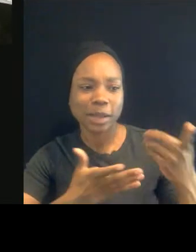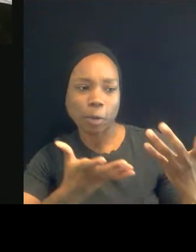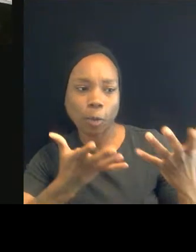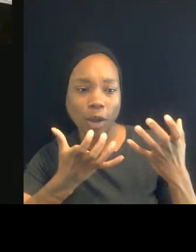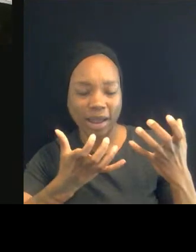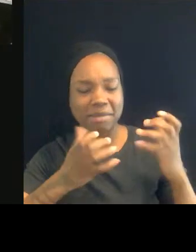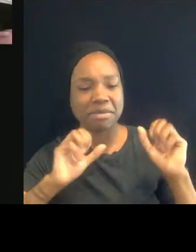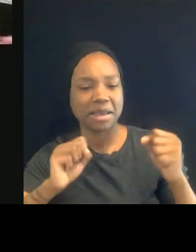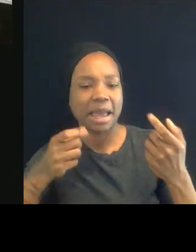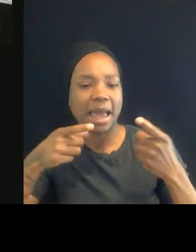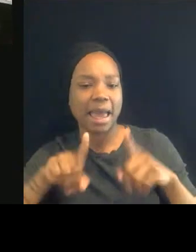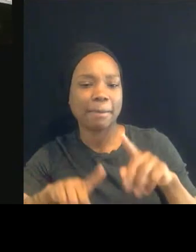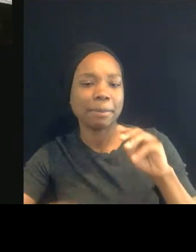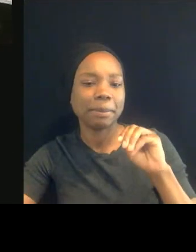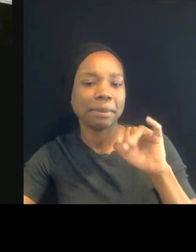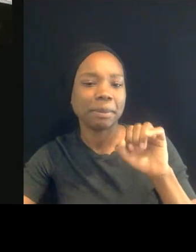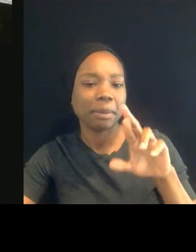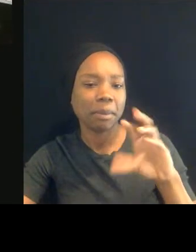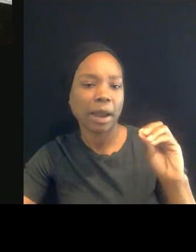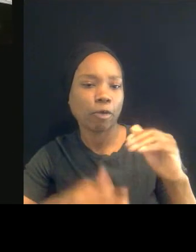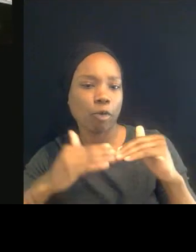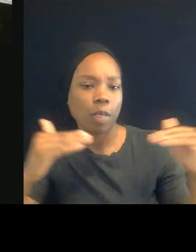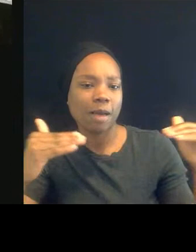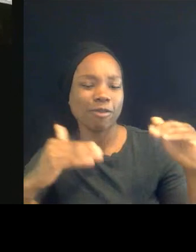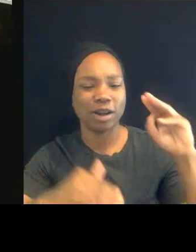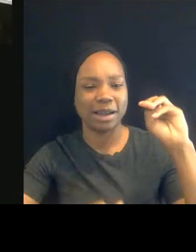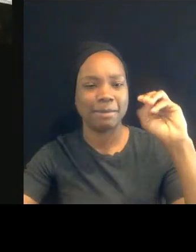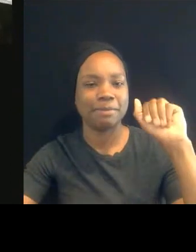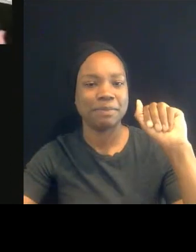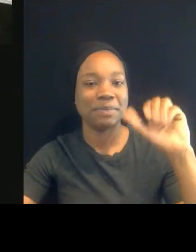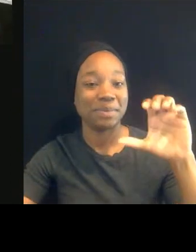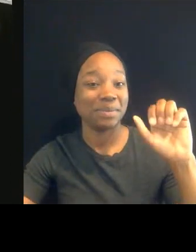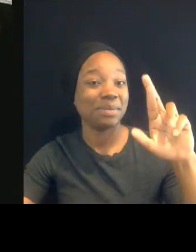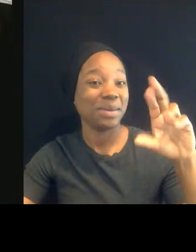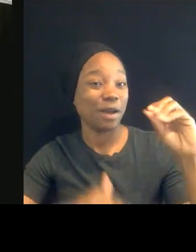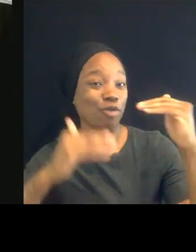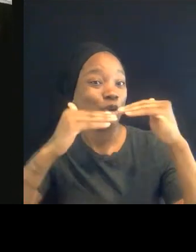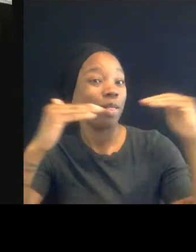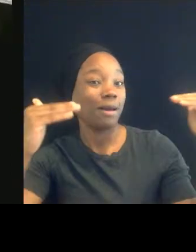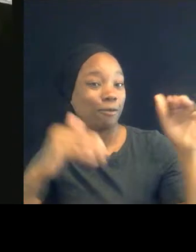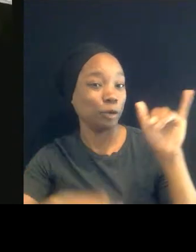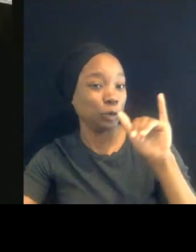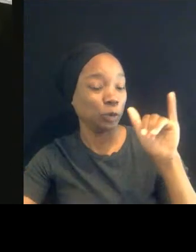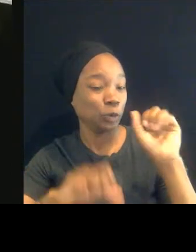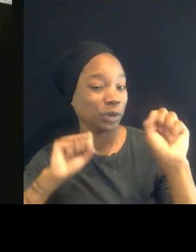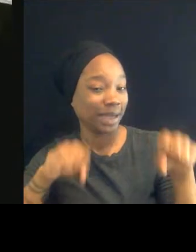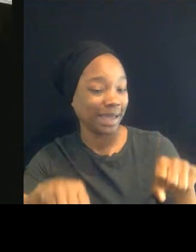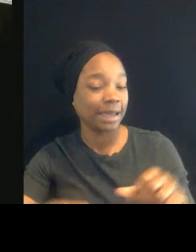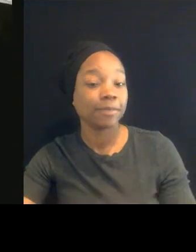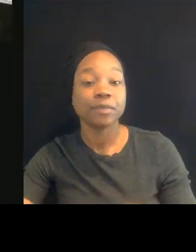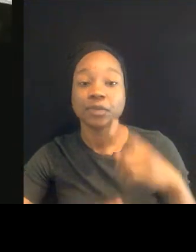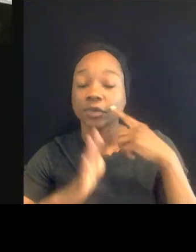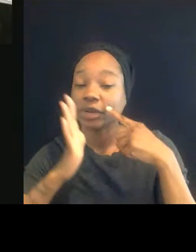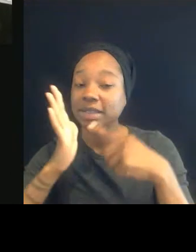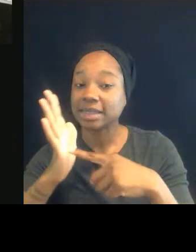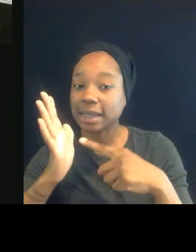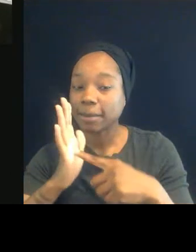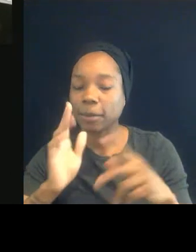And while right now, for example, we have, uh, you know, people talking about why aren't people going back to work?